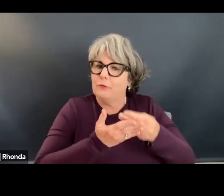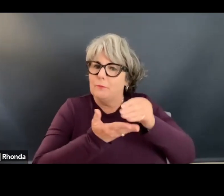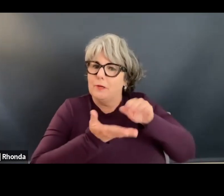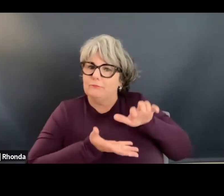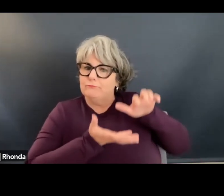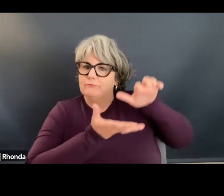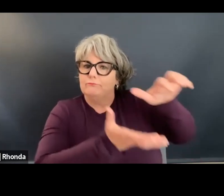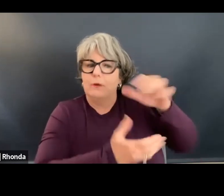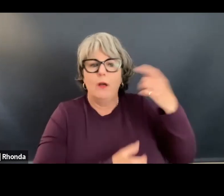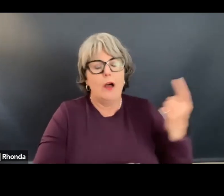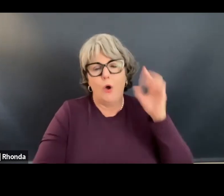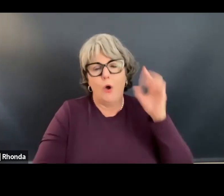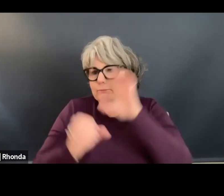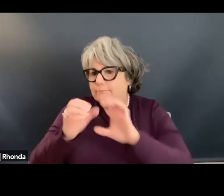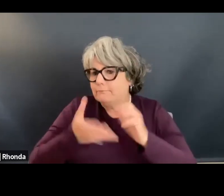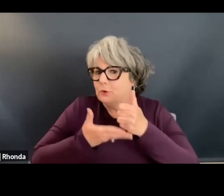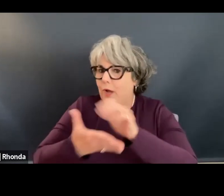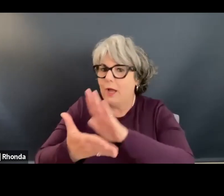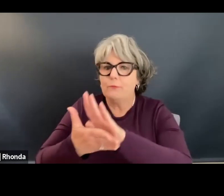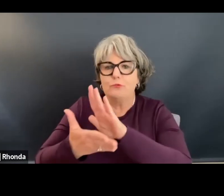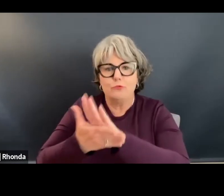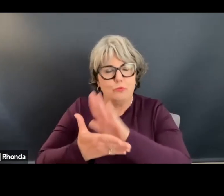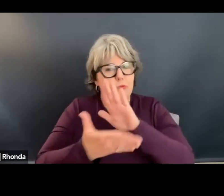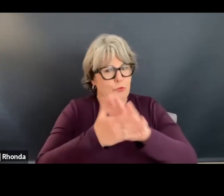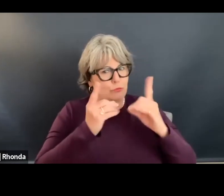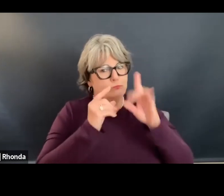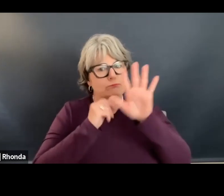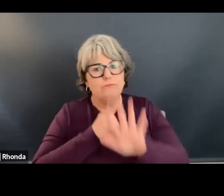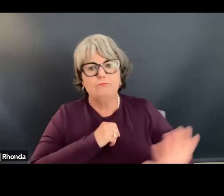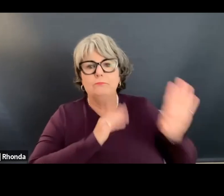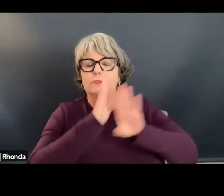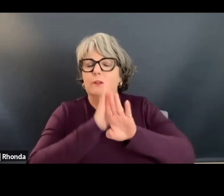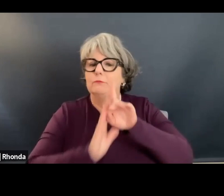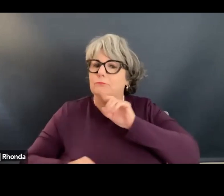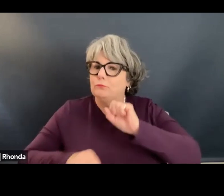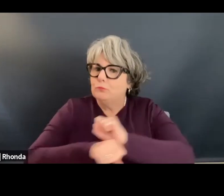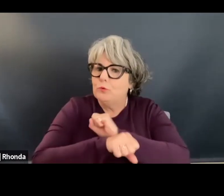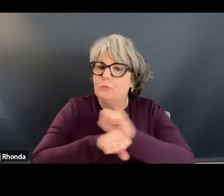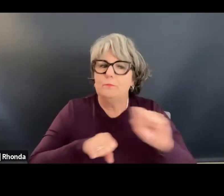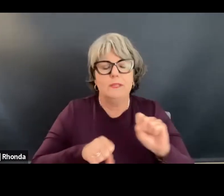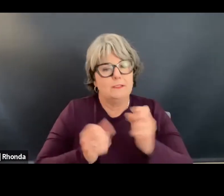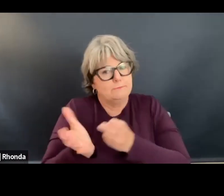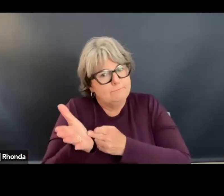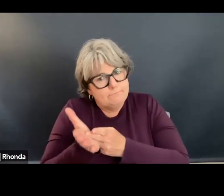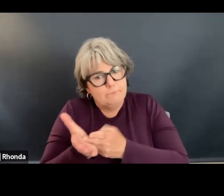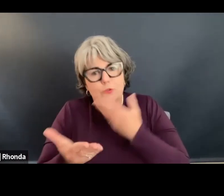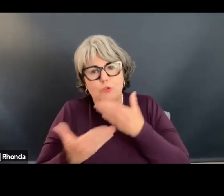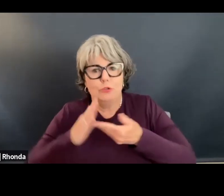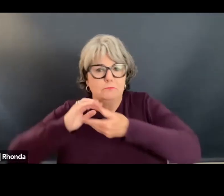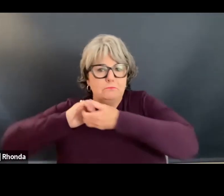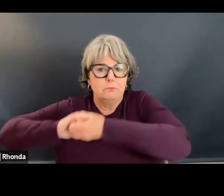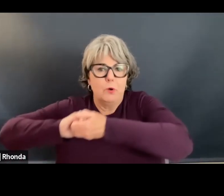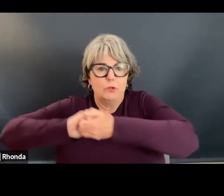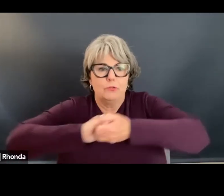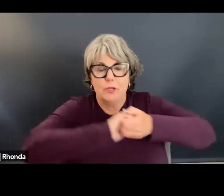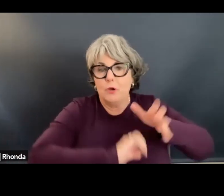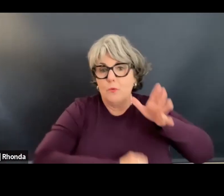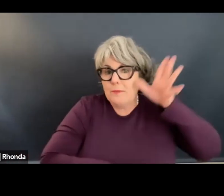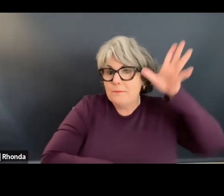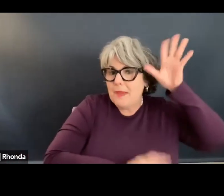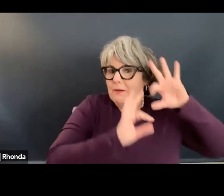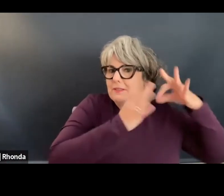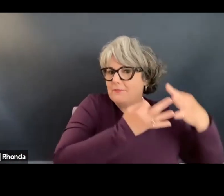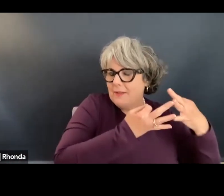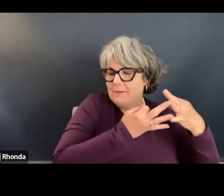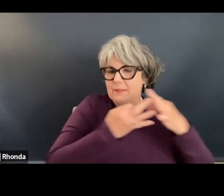We're always looking for ways to help schools and districts develop genuine and authentic partnerships with parents and families,